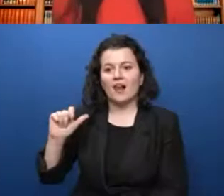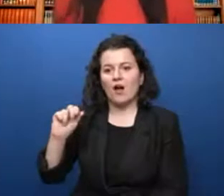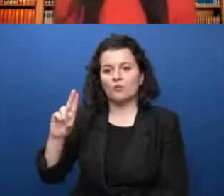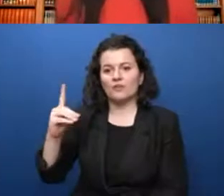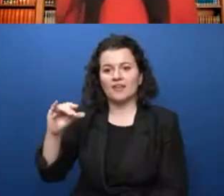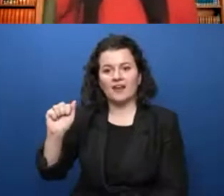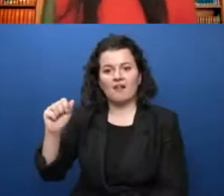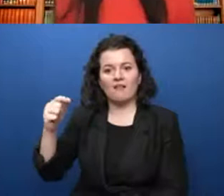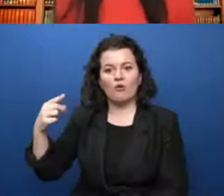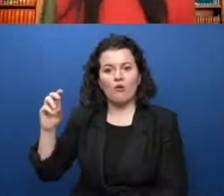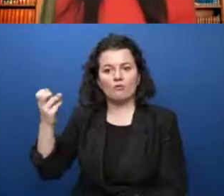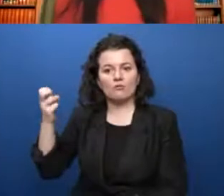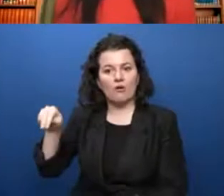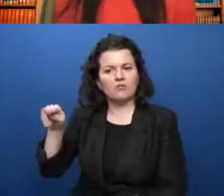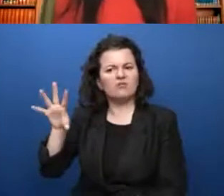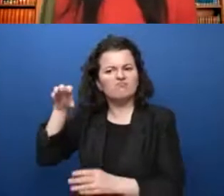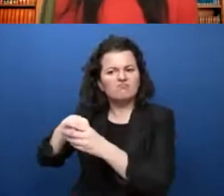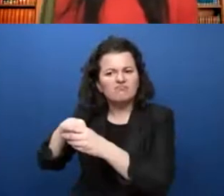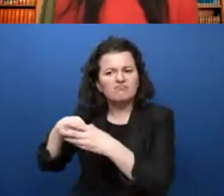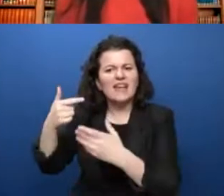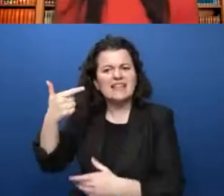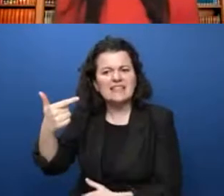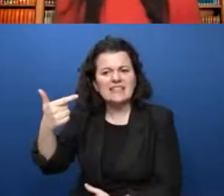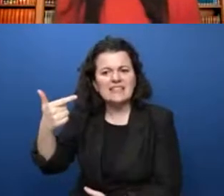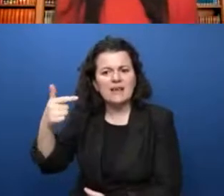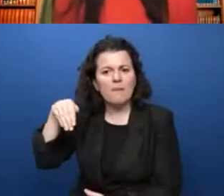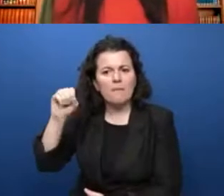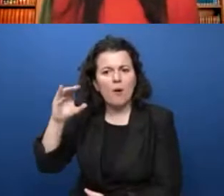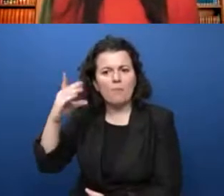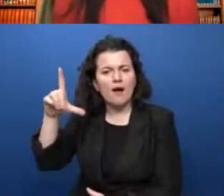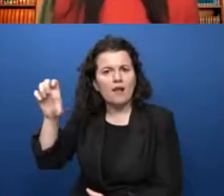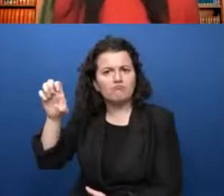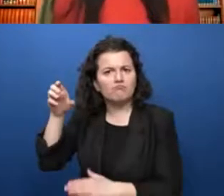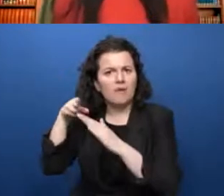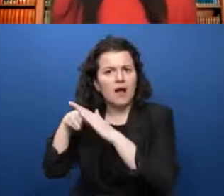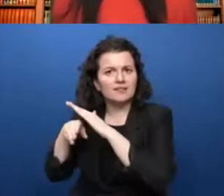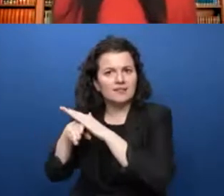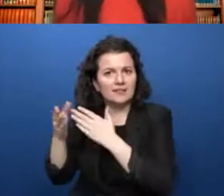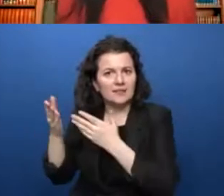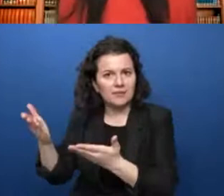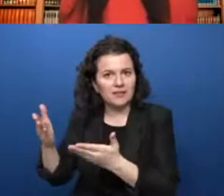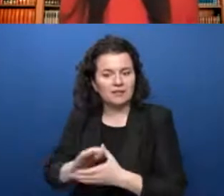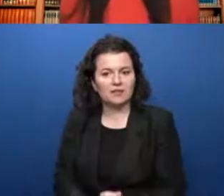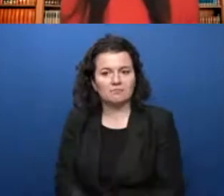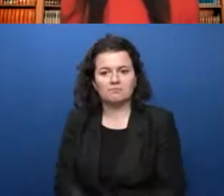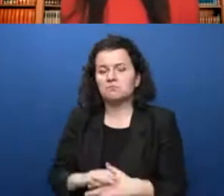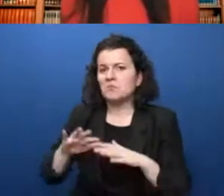Claudia, how does T-Mobile Accessibility help people with disabilities gain access to ICTs and